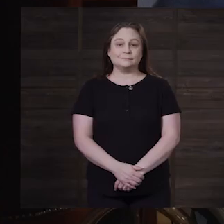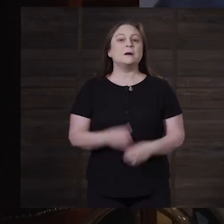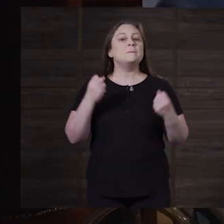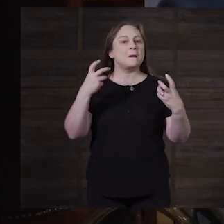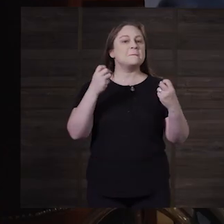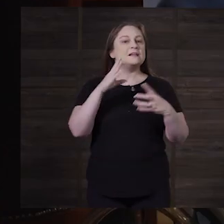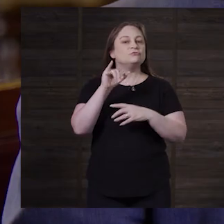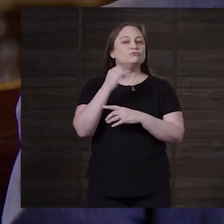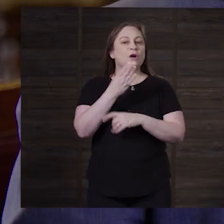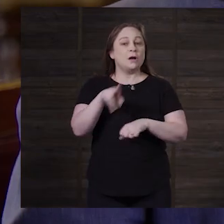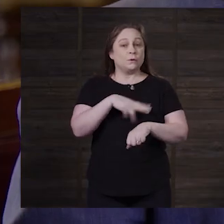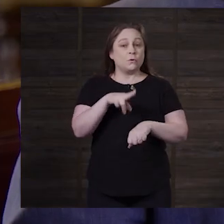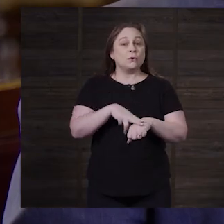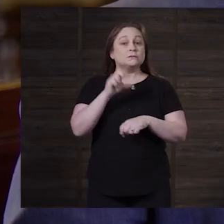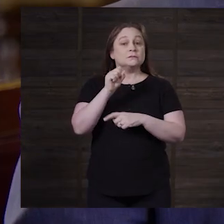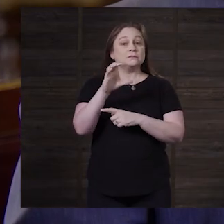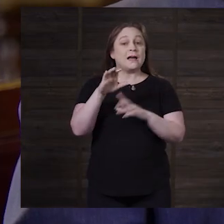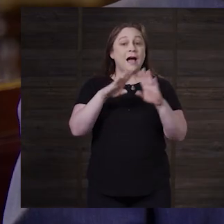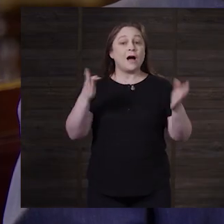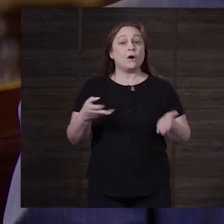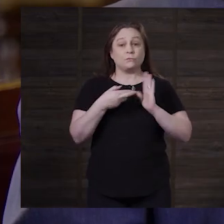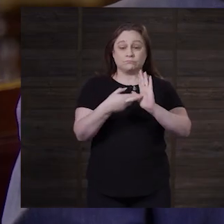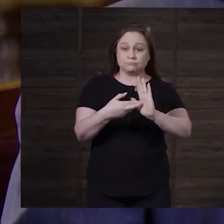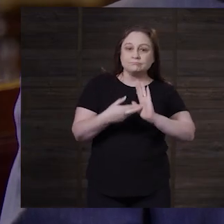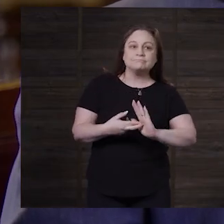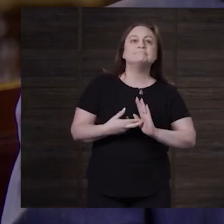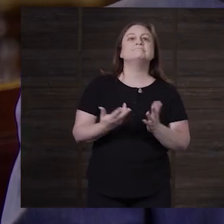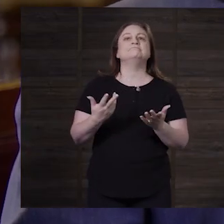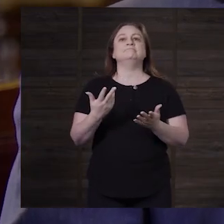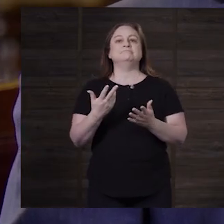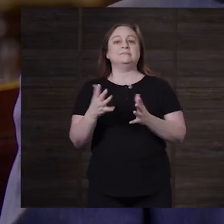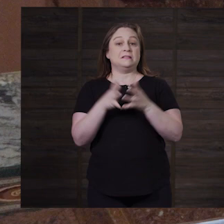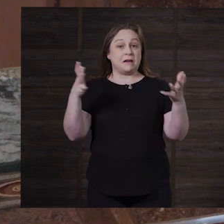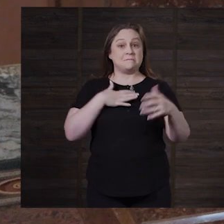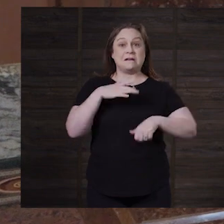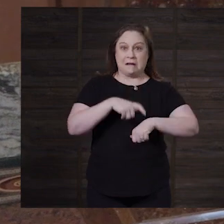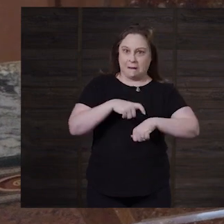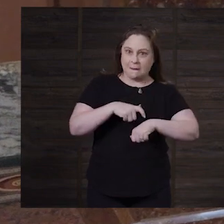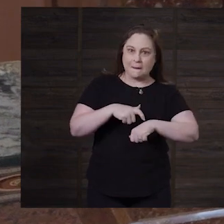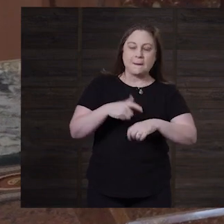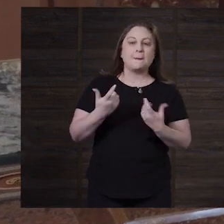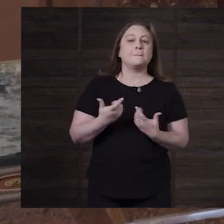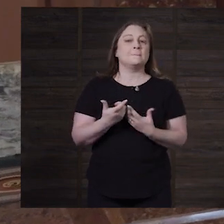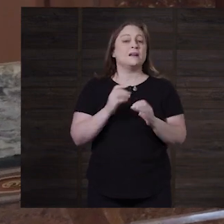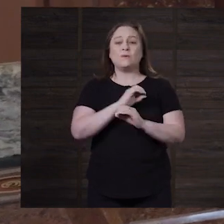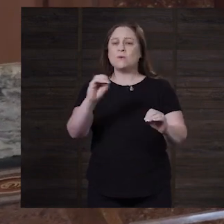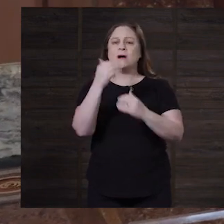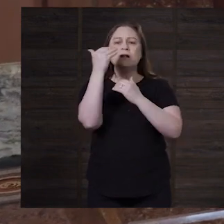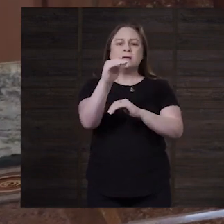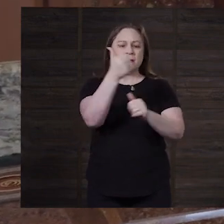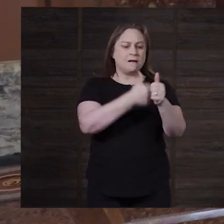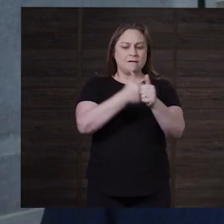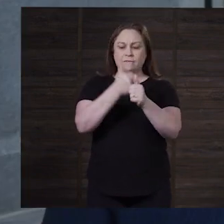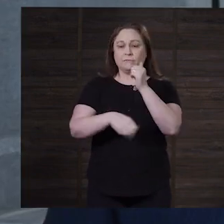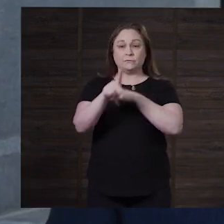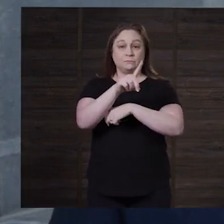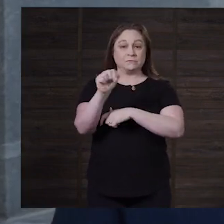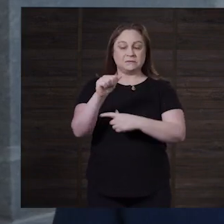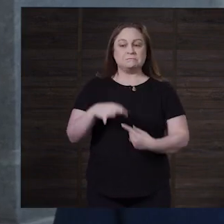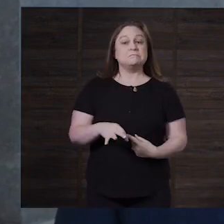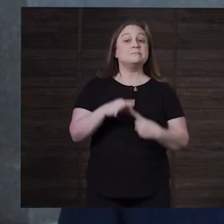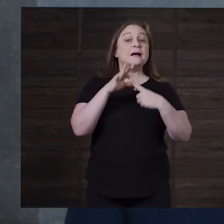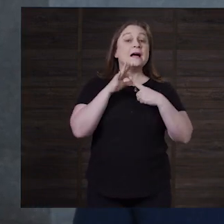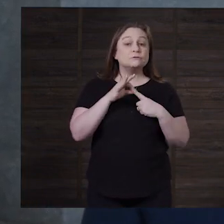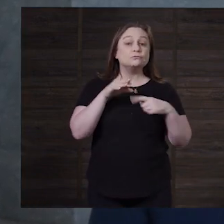I have many jobs. Of course I'm in the South Carolina House of Representatives which takes up a lot of my time. I think the sky's the limit. think every disability is